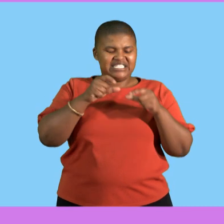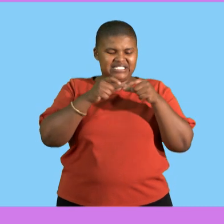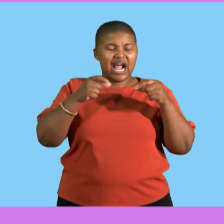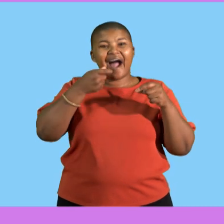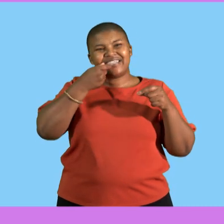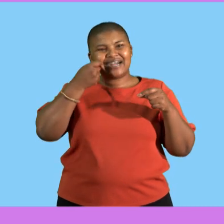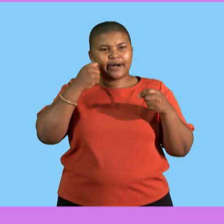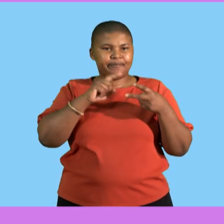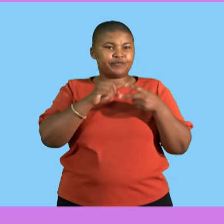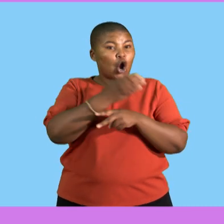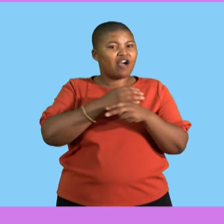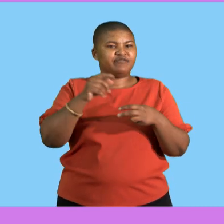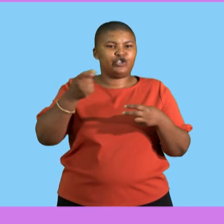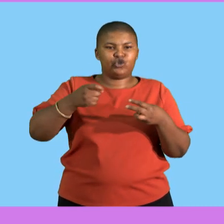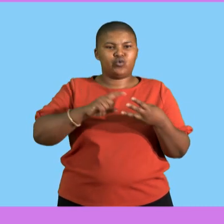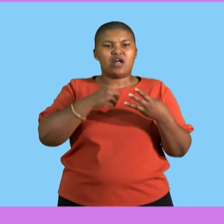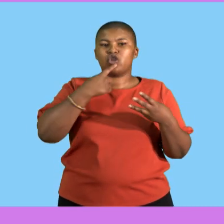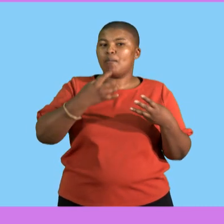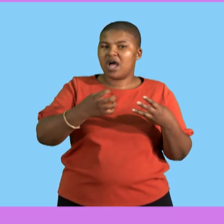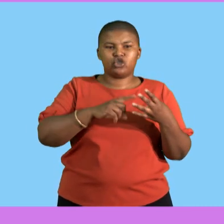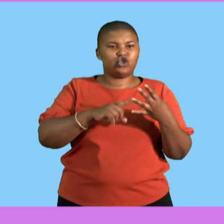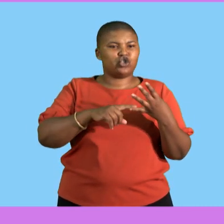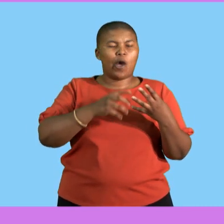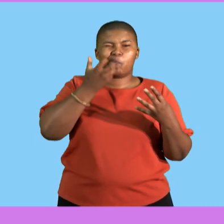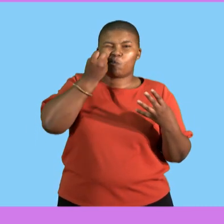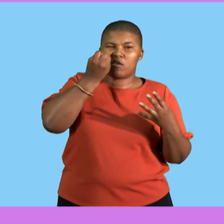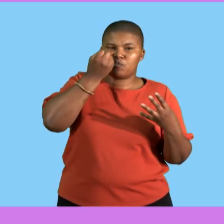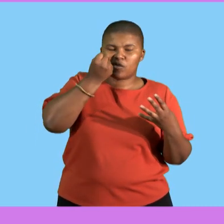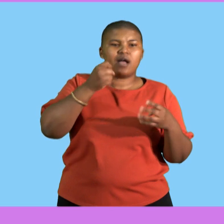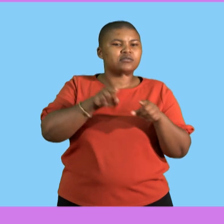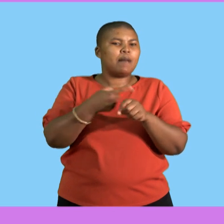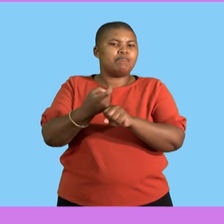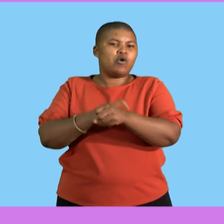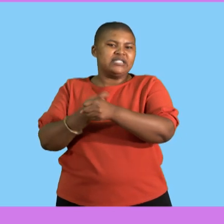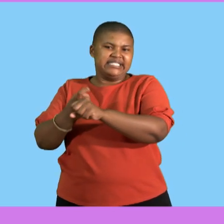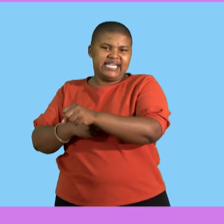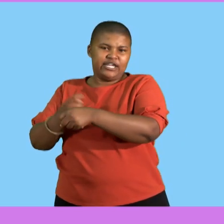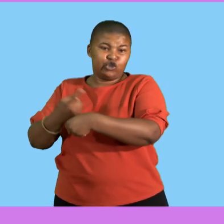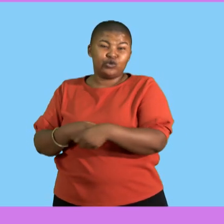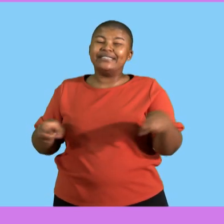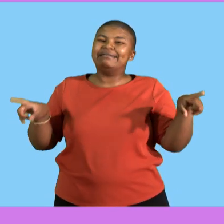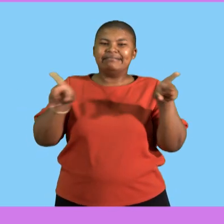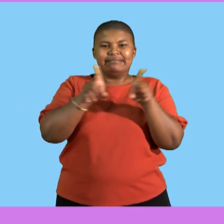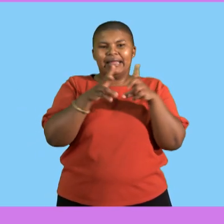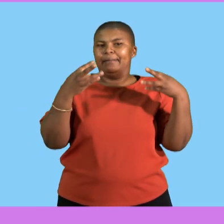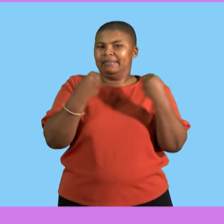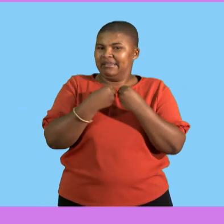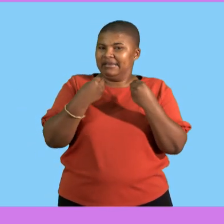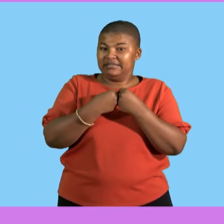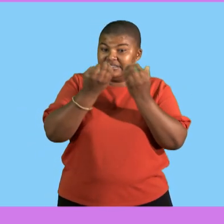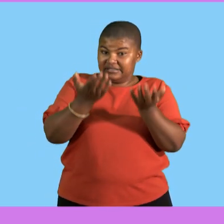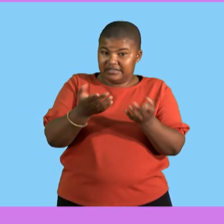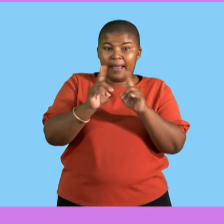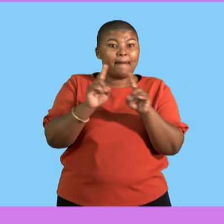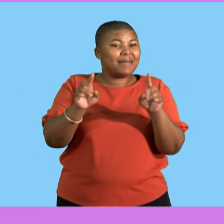tomatoes, lemons and potatoes. It is the exact same product, but